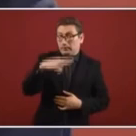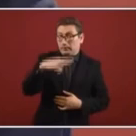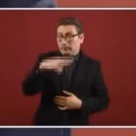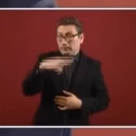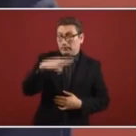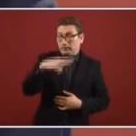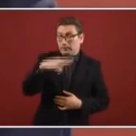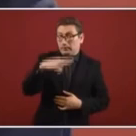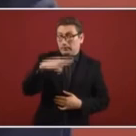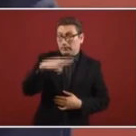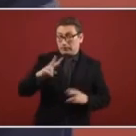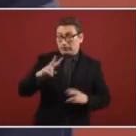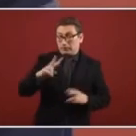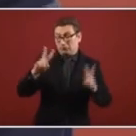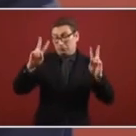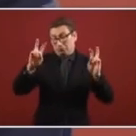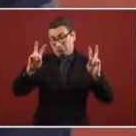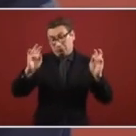supposedly Mexico